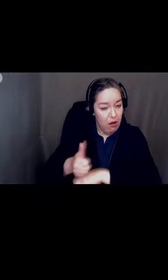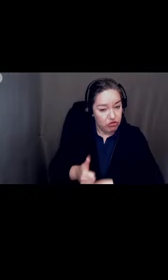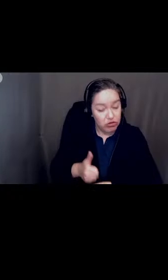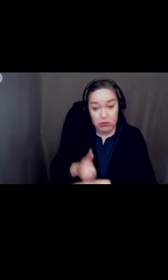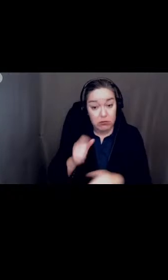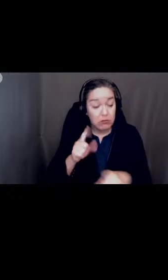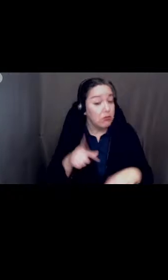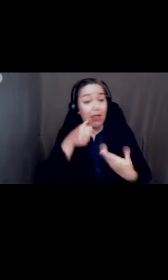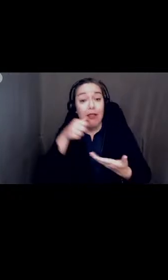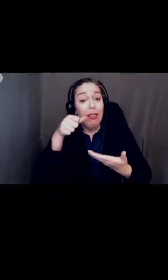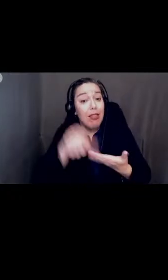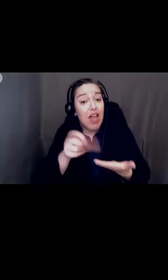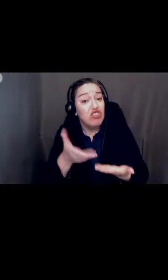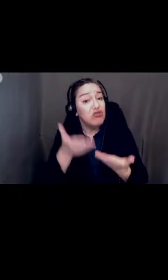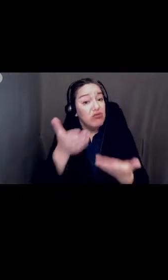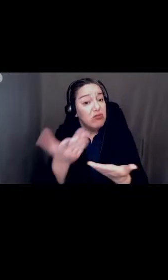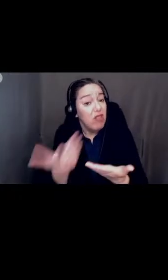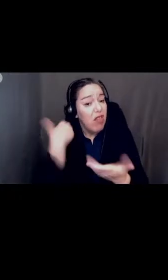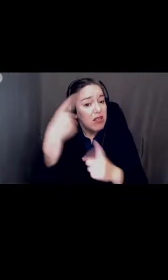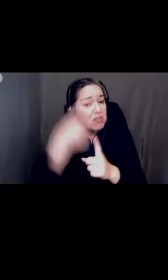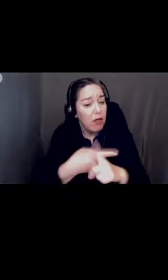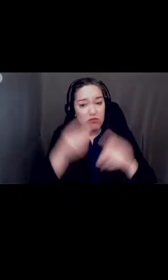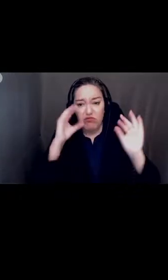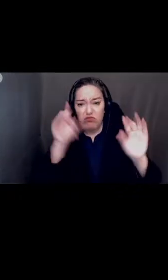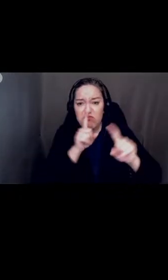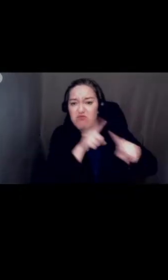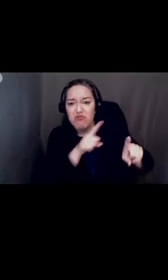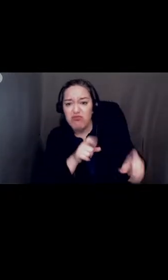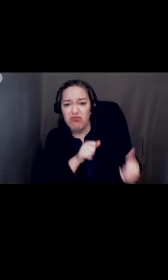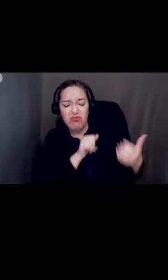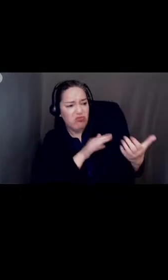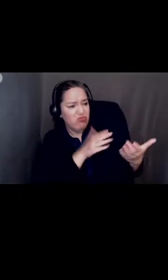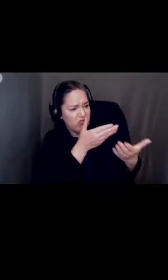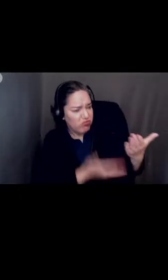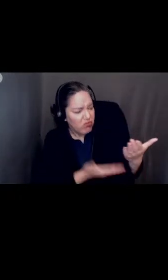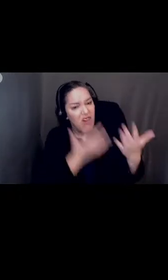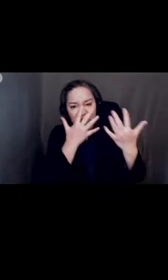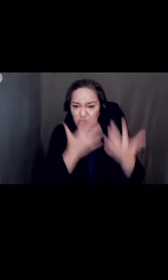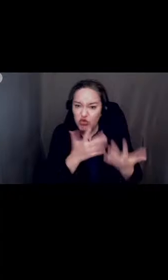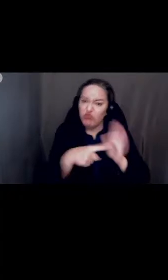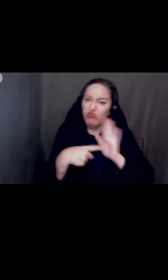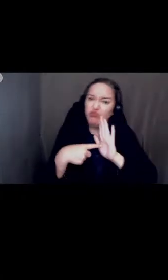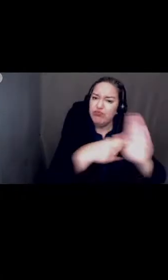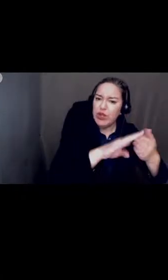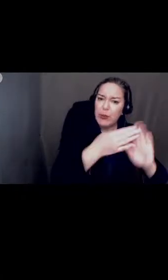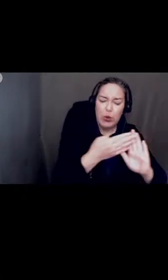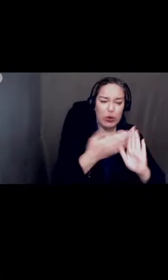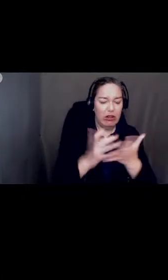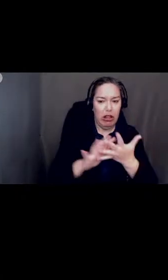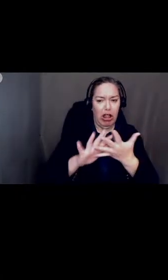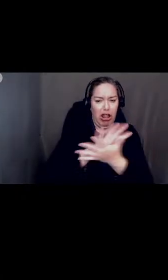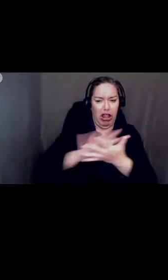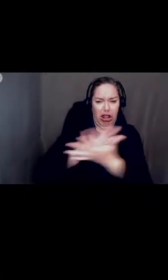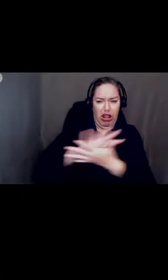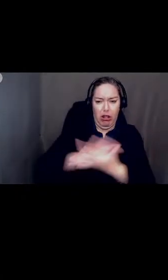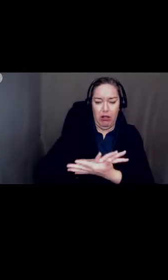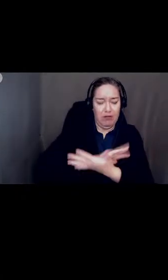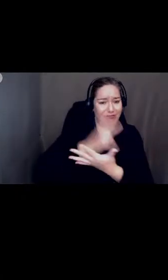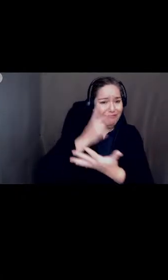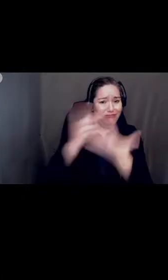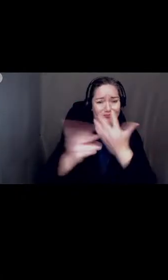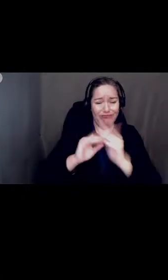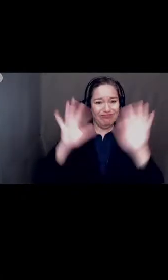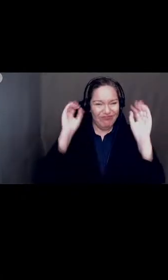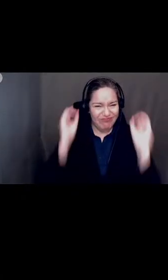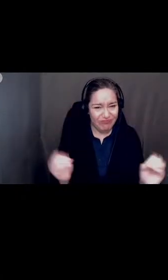letters that were addressed last month this unfortunately sends the community a message of the lack of transparency we shall await a response a